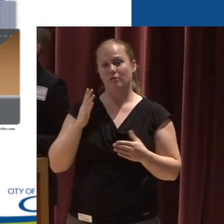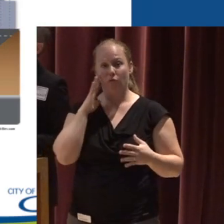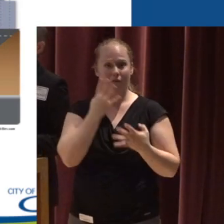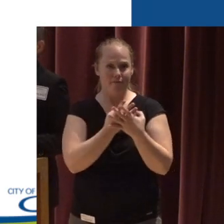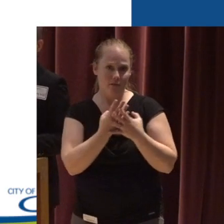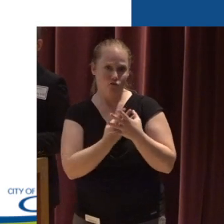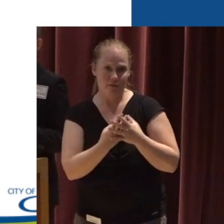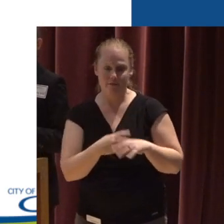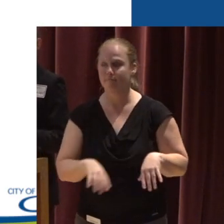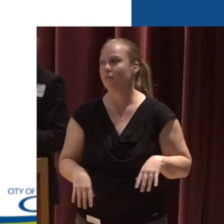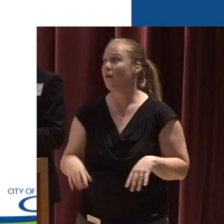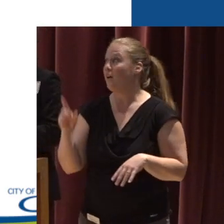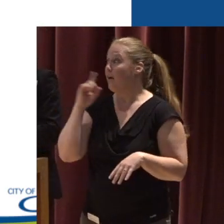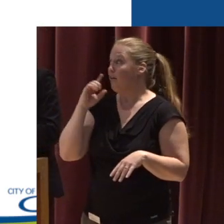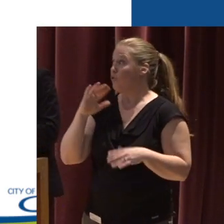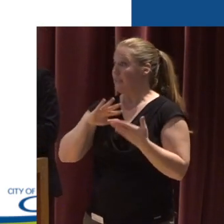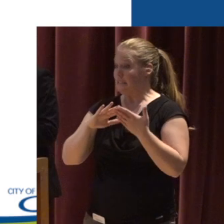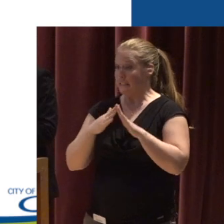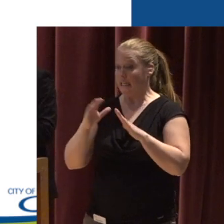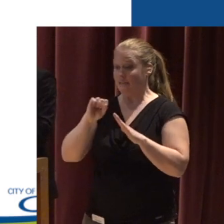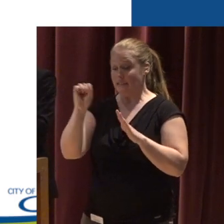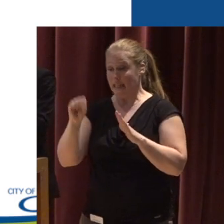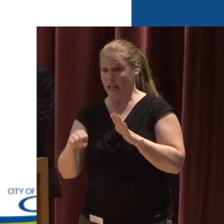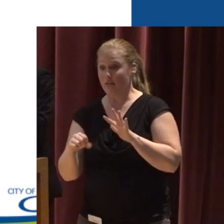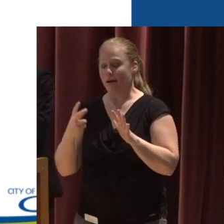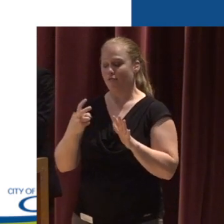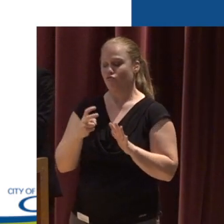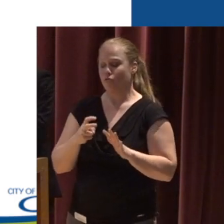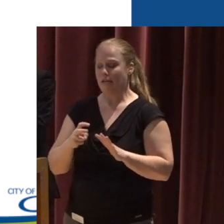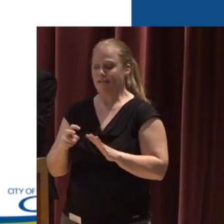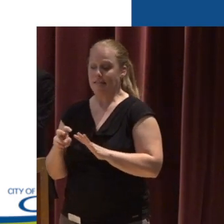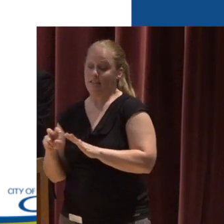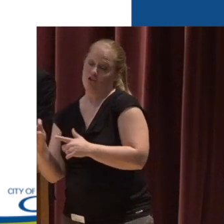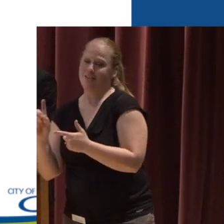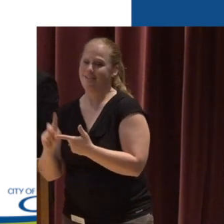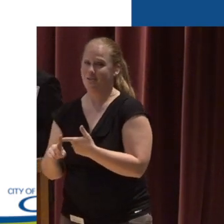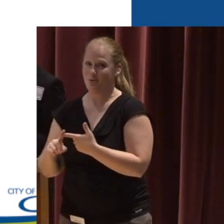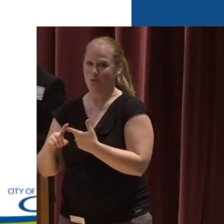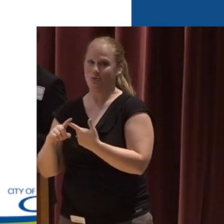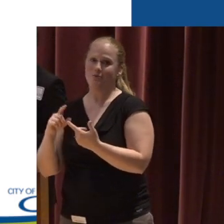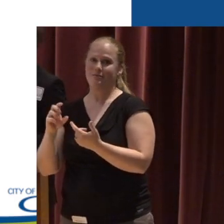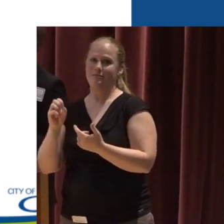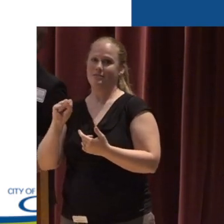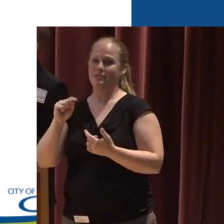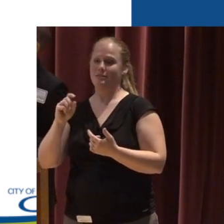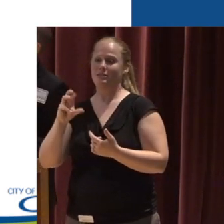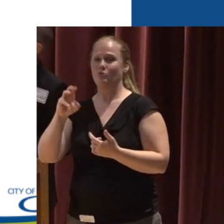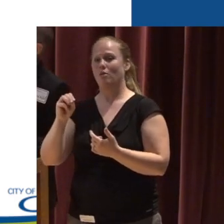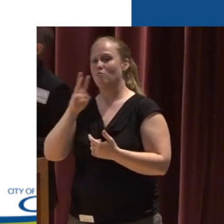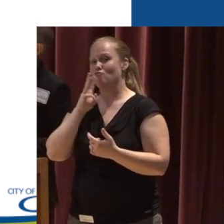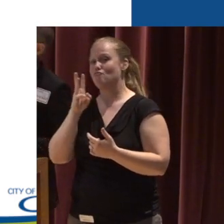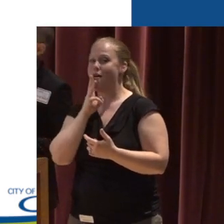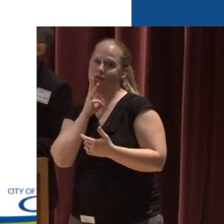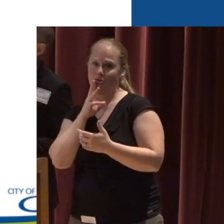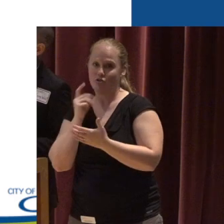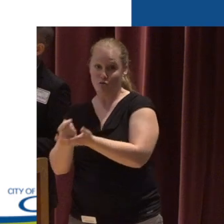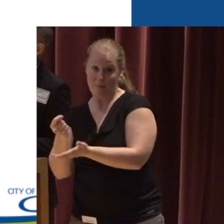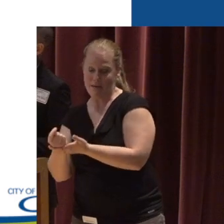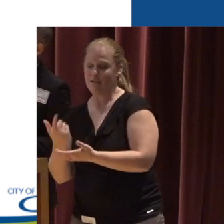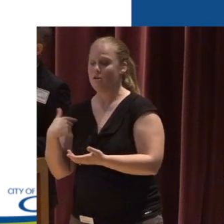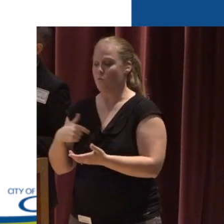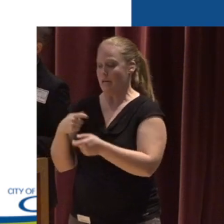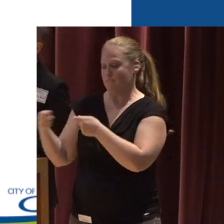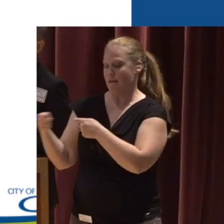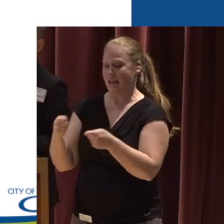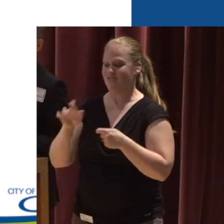At the City of Salem I'm kind of transitioning into the stormwater treatment component of our program We actively manage